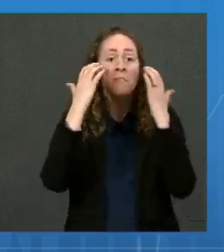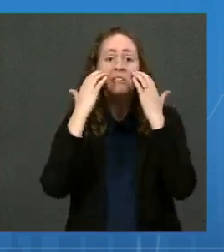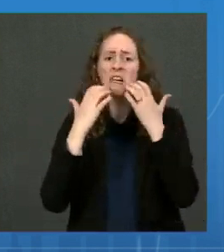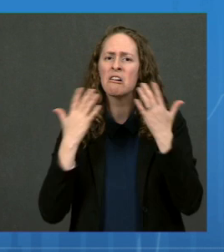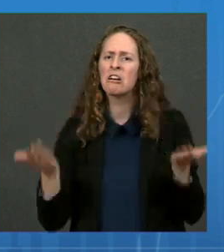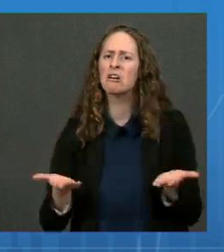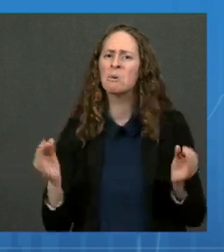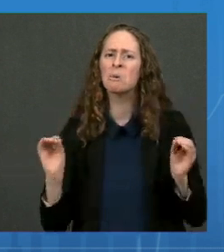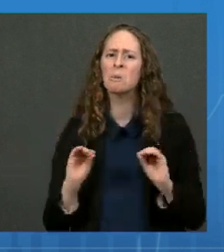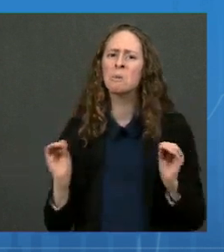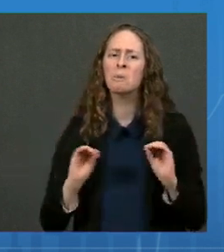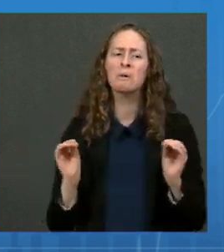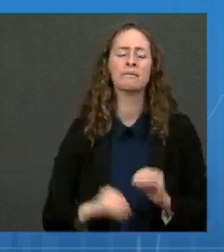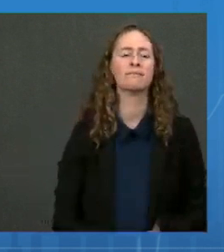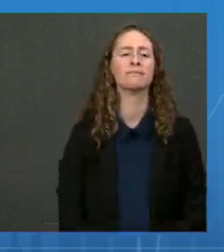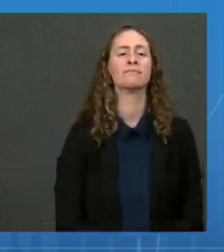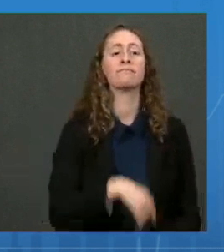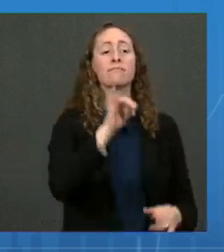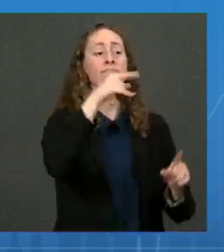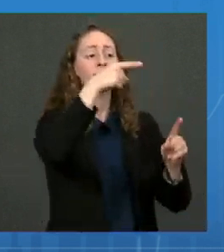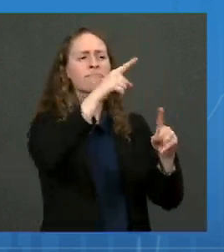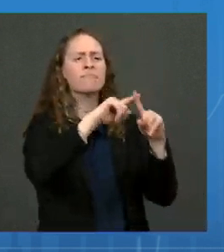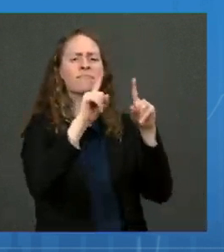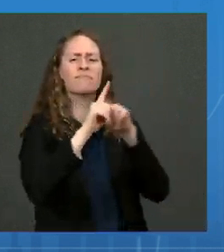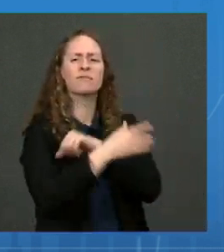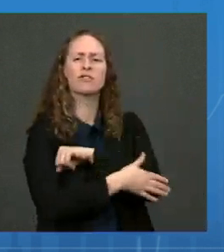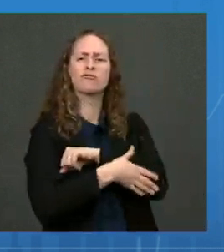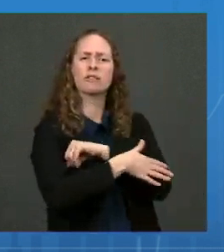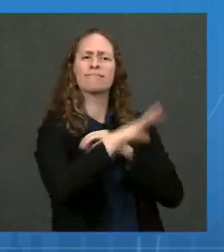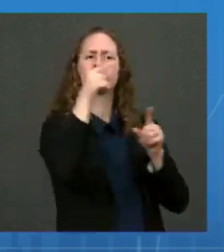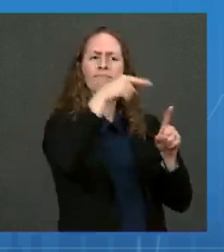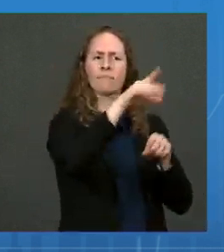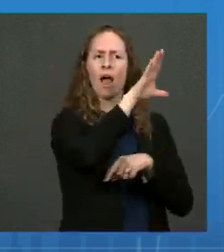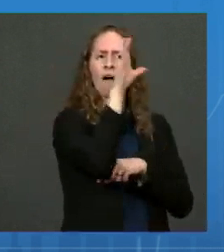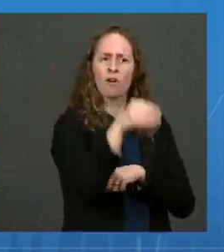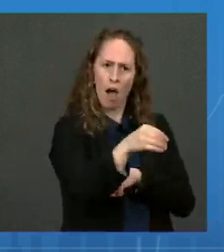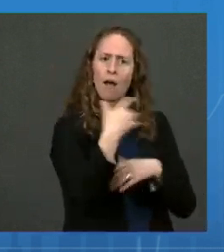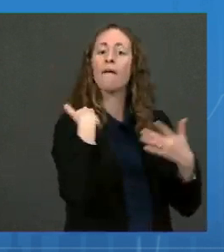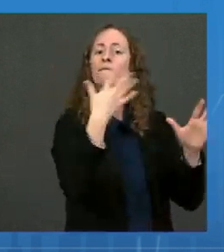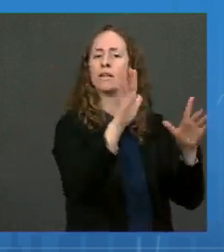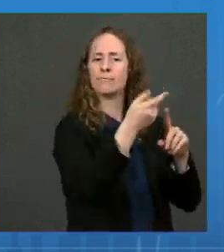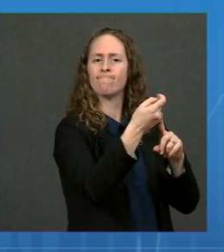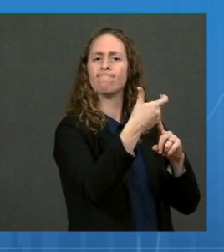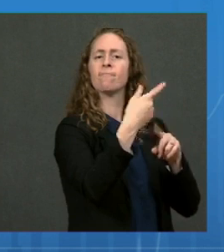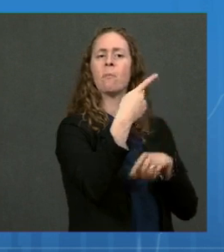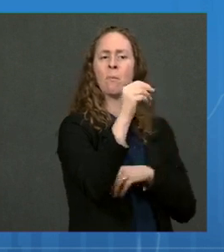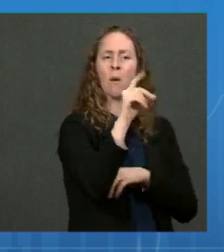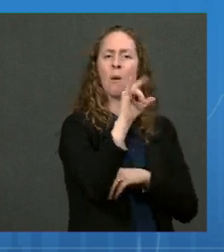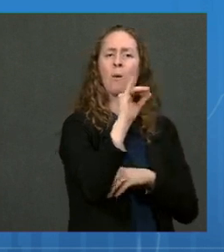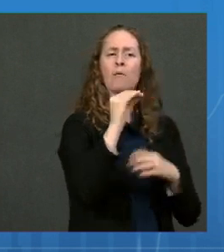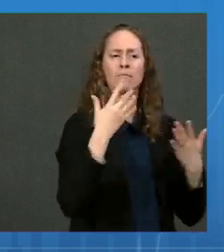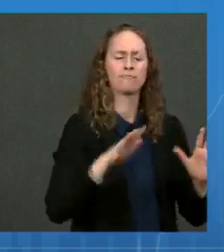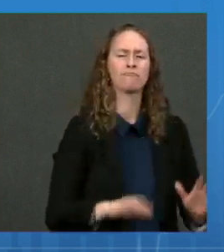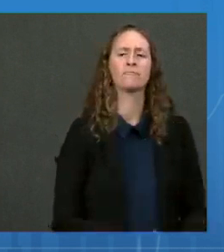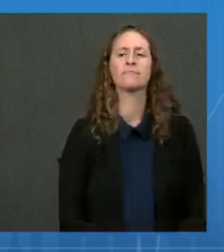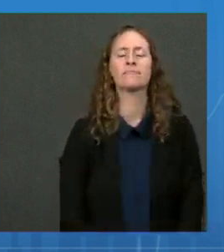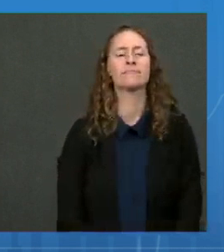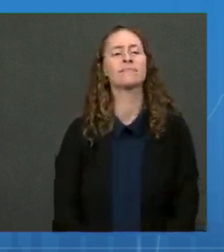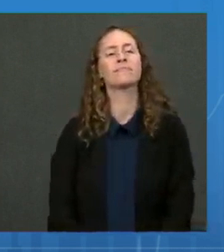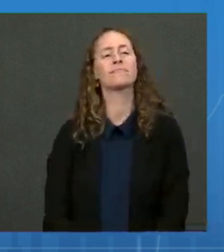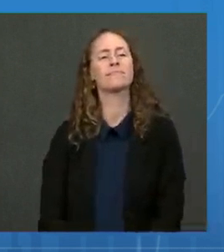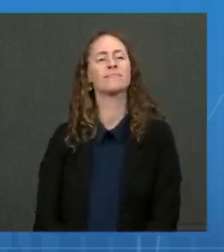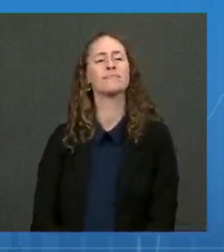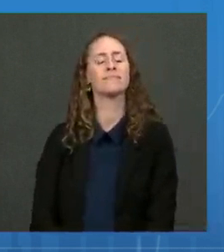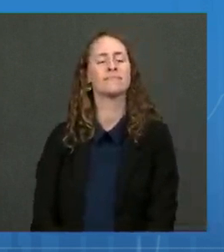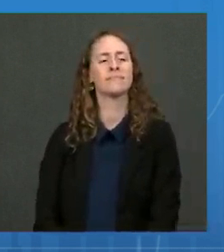malaria have eliminated it. And there's been only one disease that's a human disease that's been eradicated, and that is